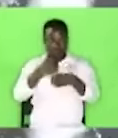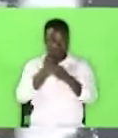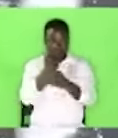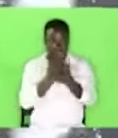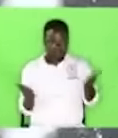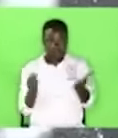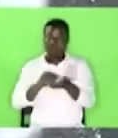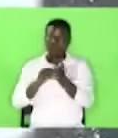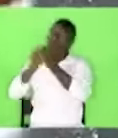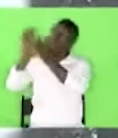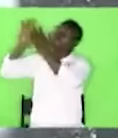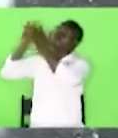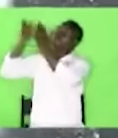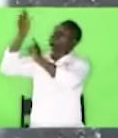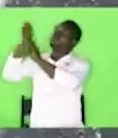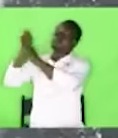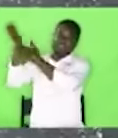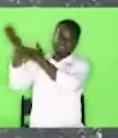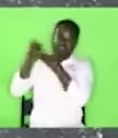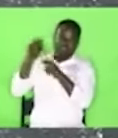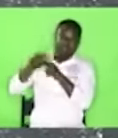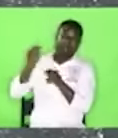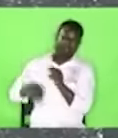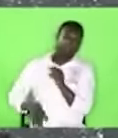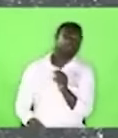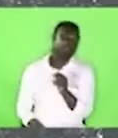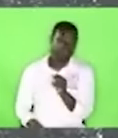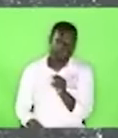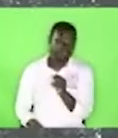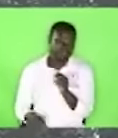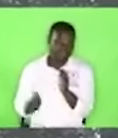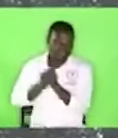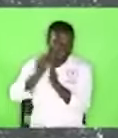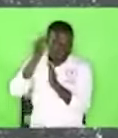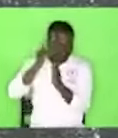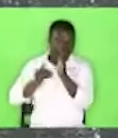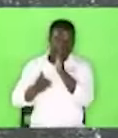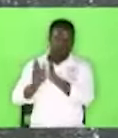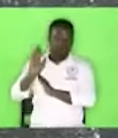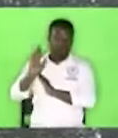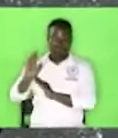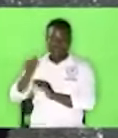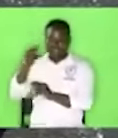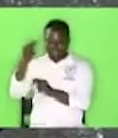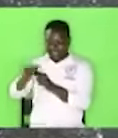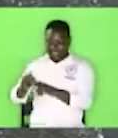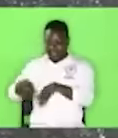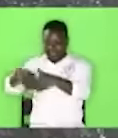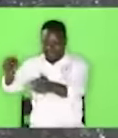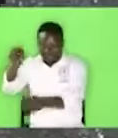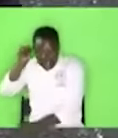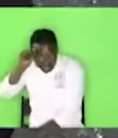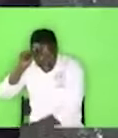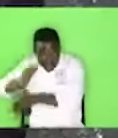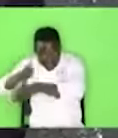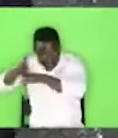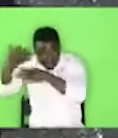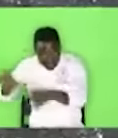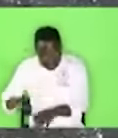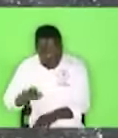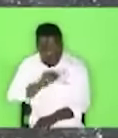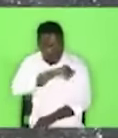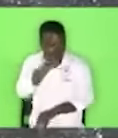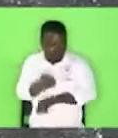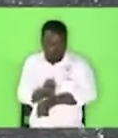consult him for him to give us a name. So once he named Adam he backed off and then he gave the